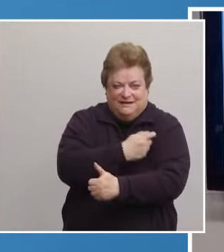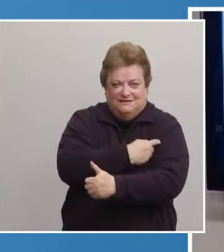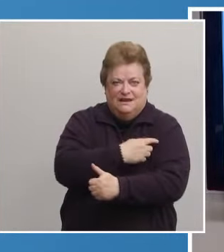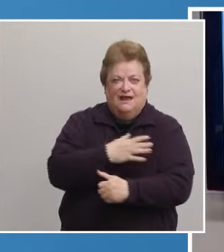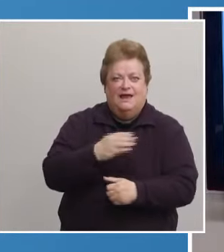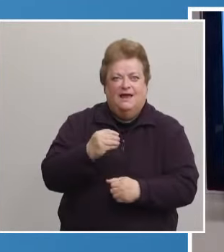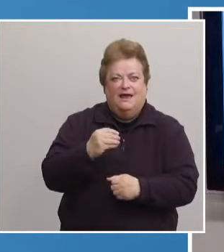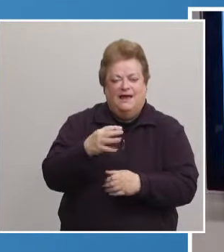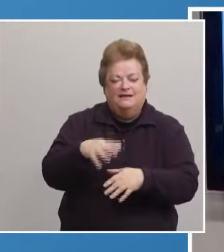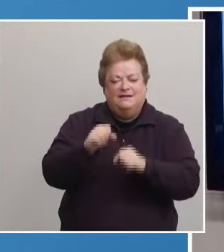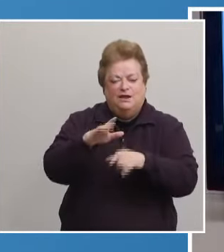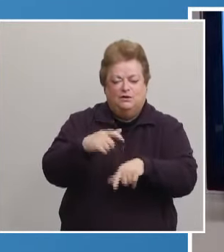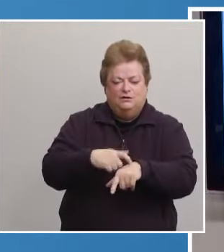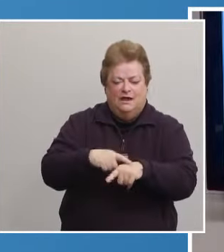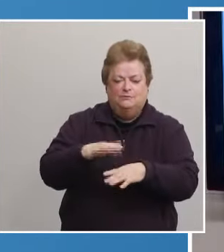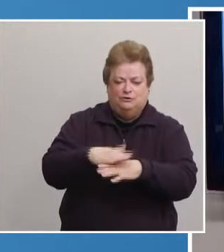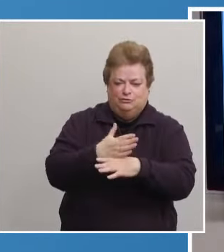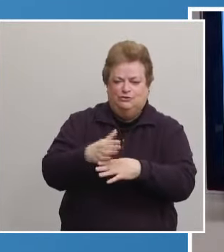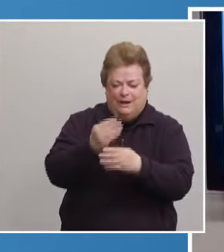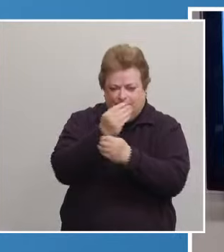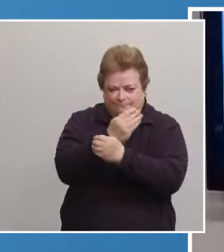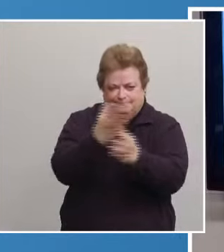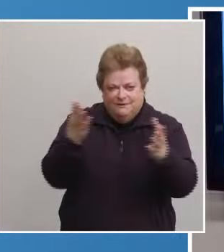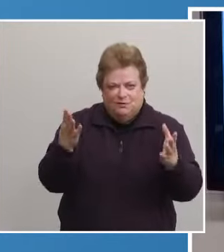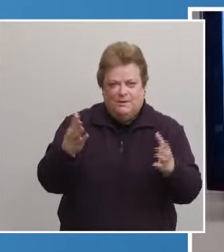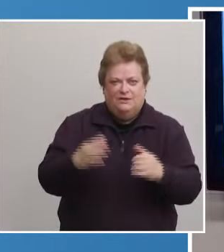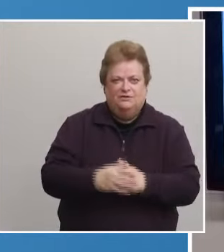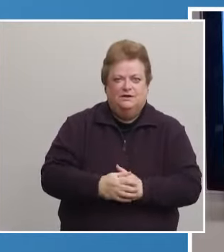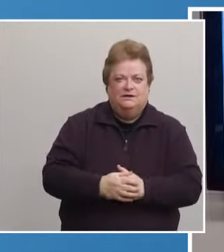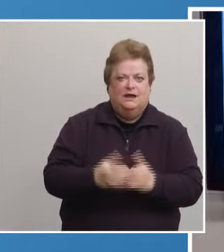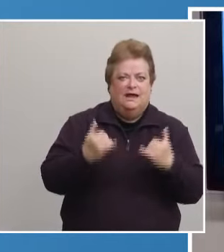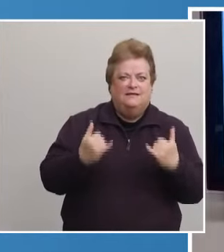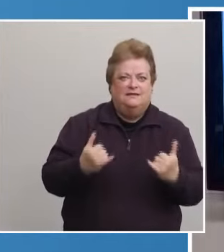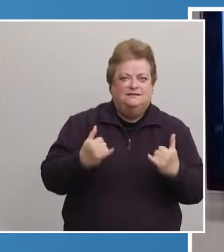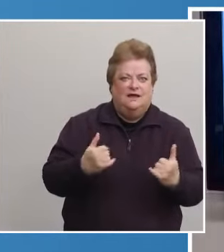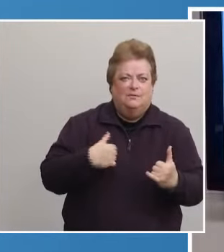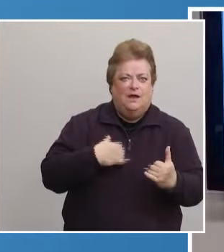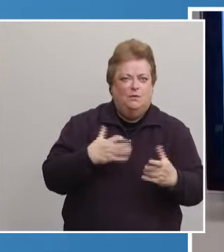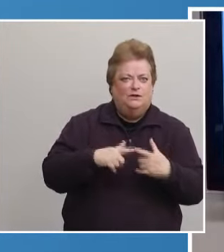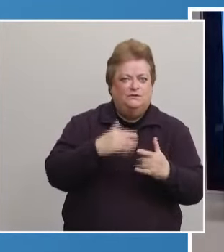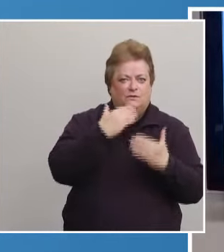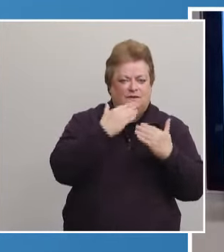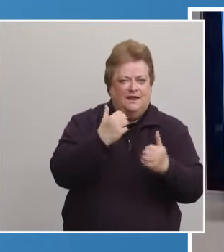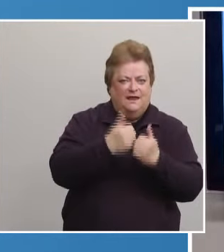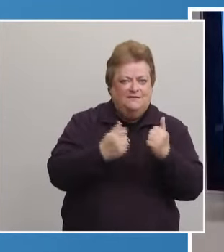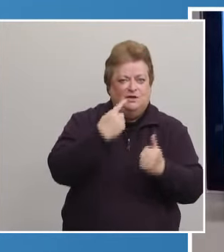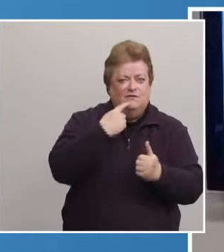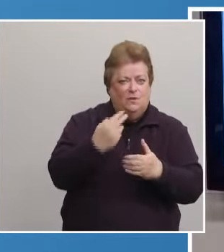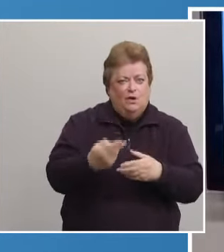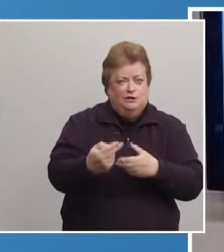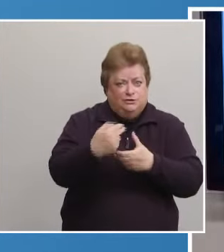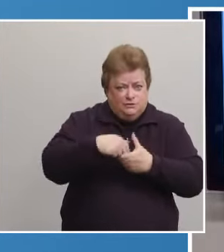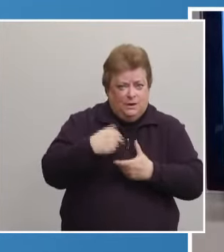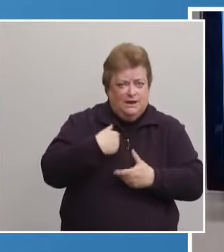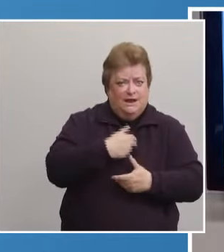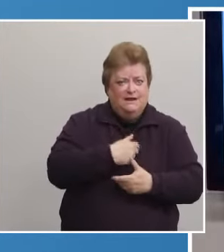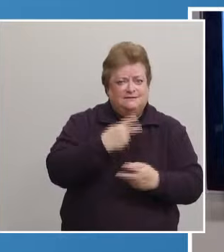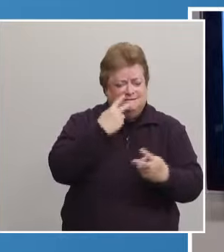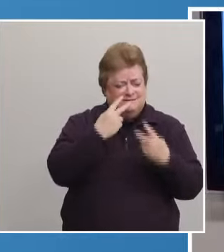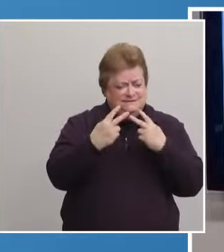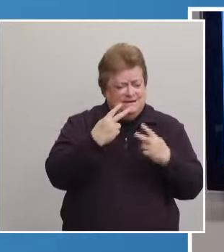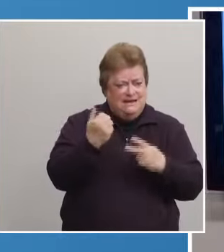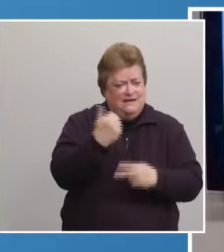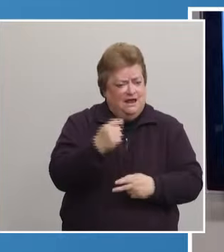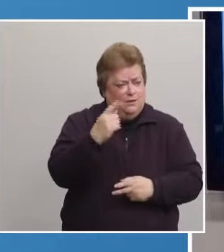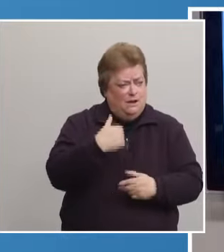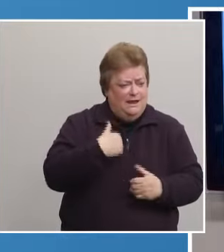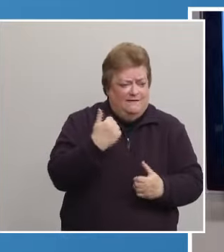share information with our community today. At this time, I'd also like to thank everyone once again for tuning in and to see if